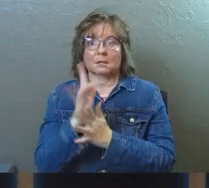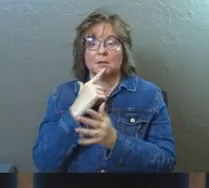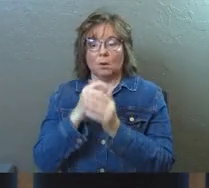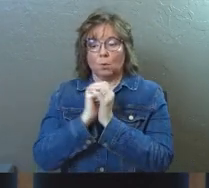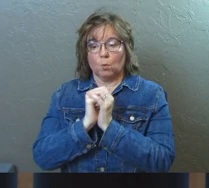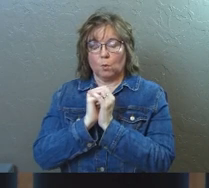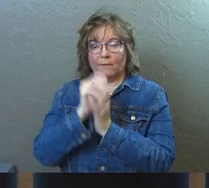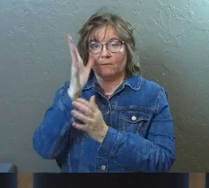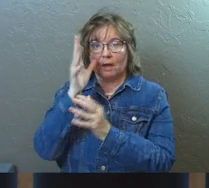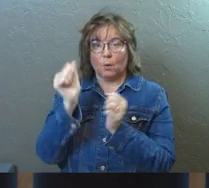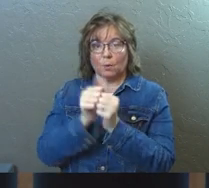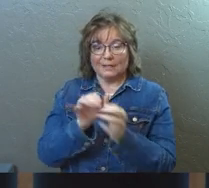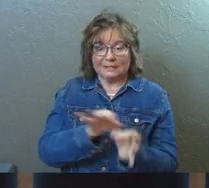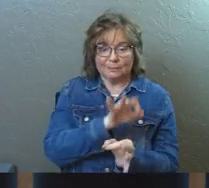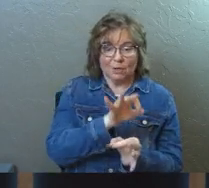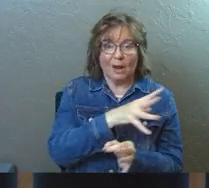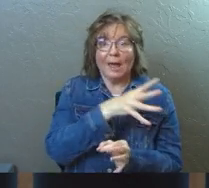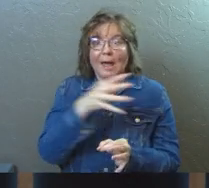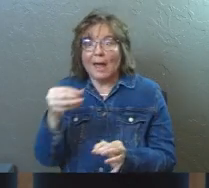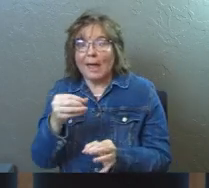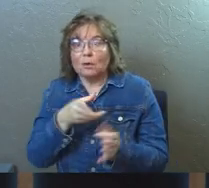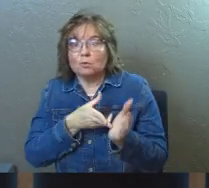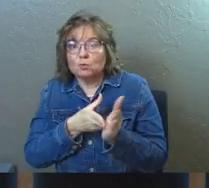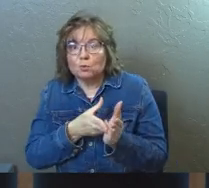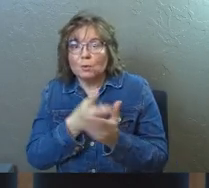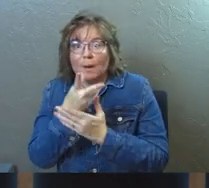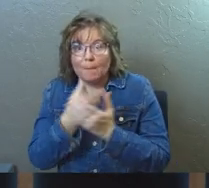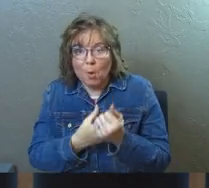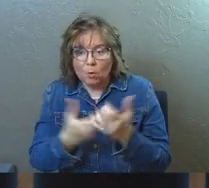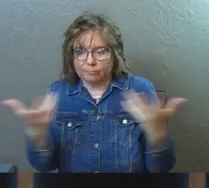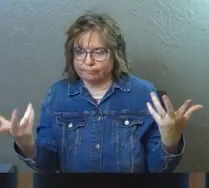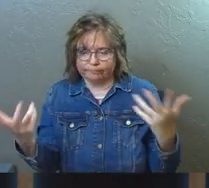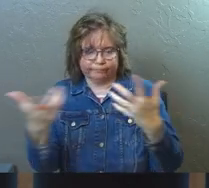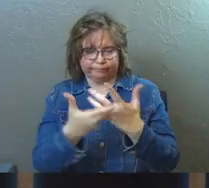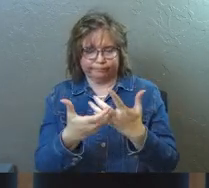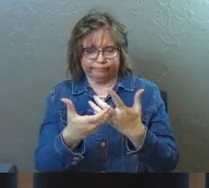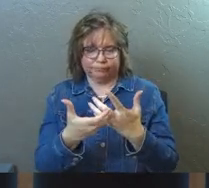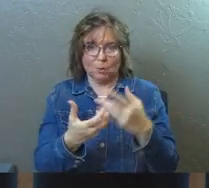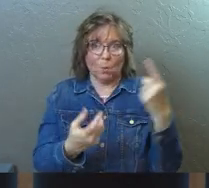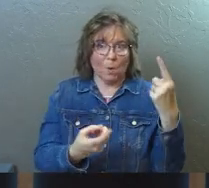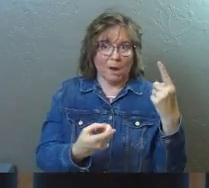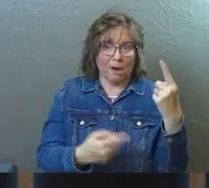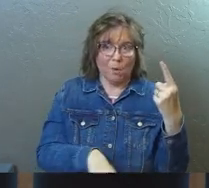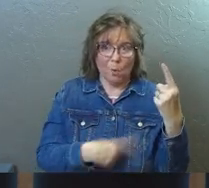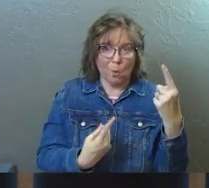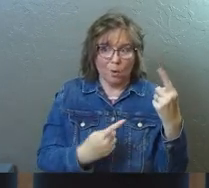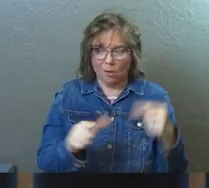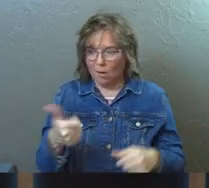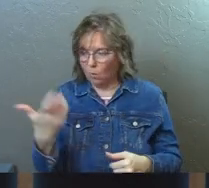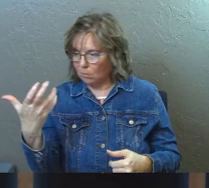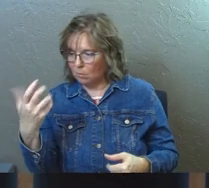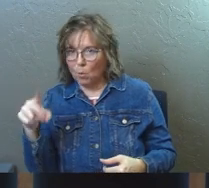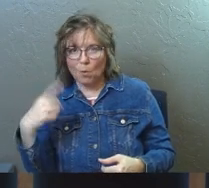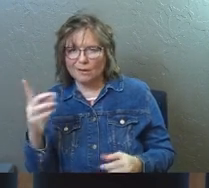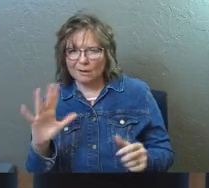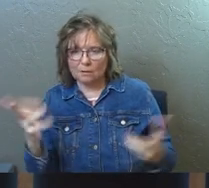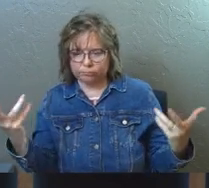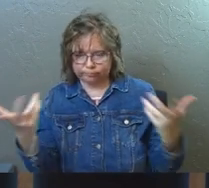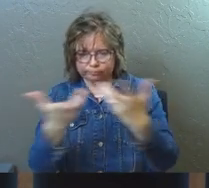in spirit and in truth. Both. Not one or the other. I have people that come up to me sometimes as a pastor,